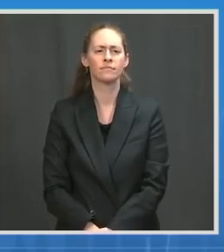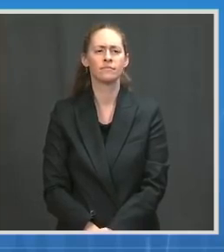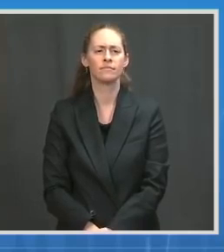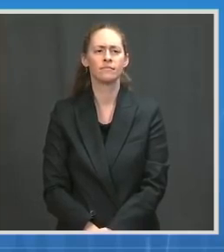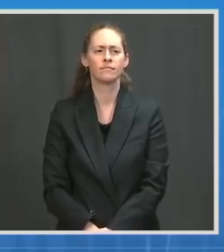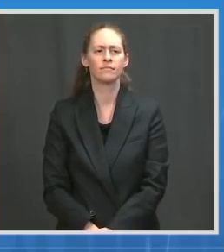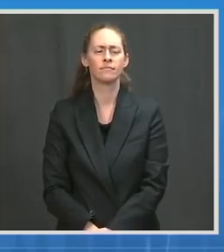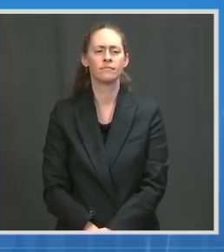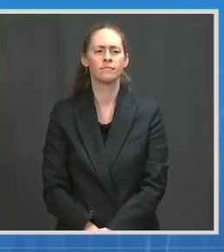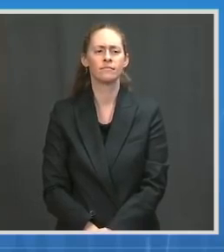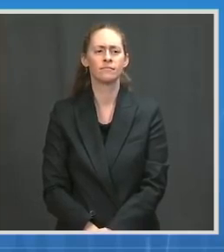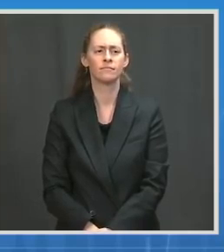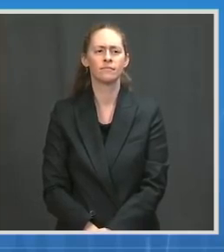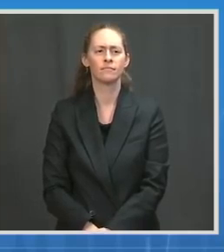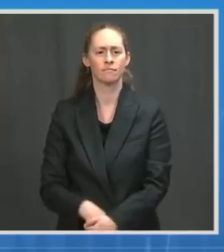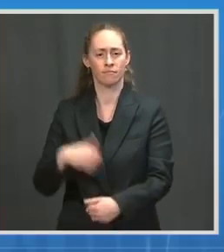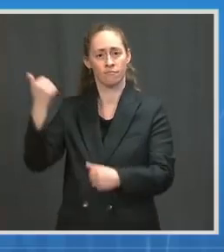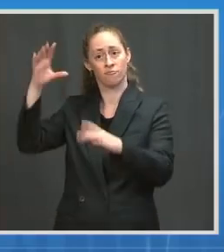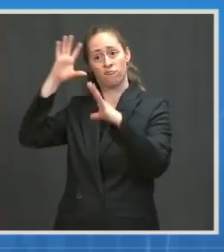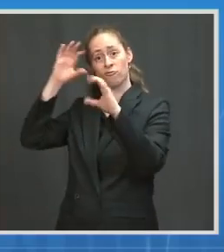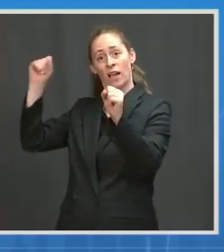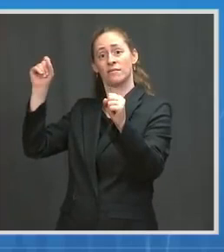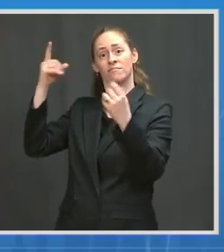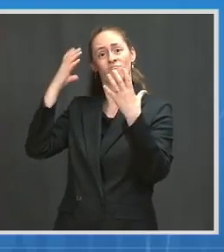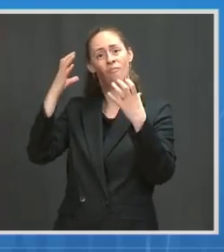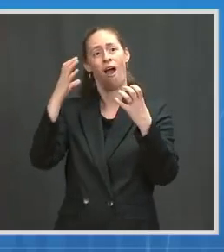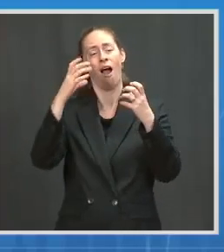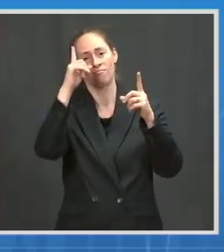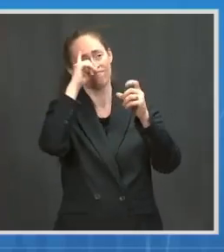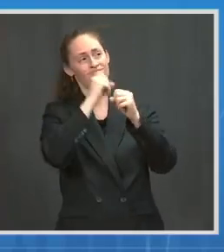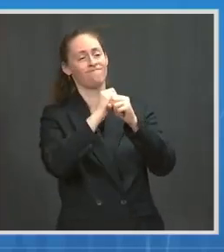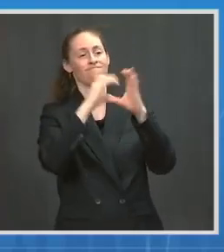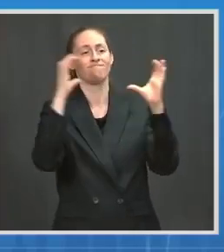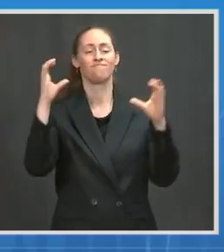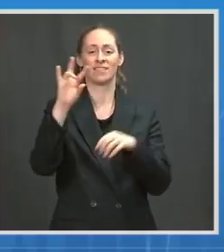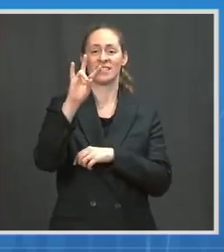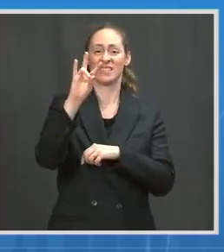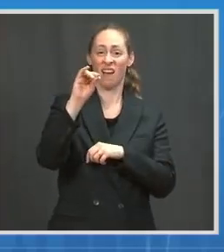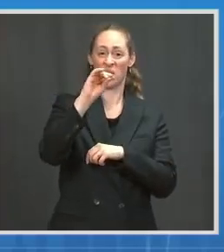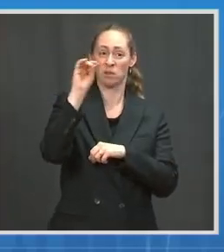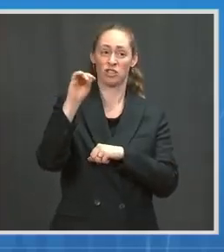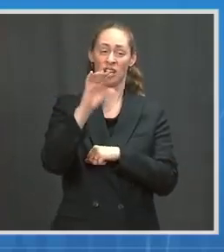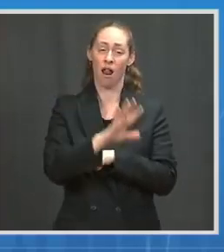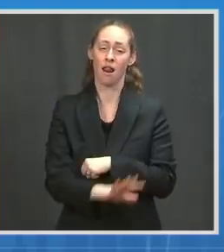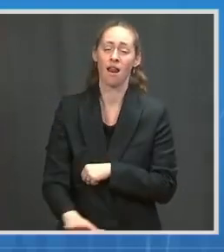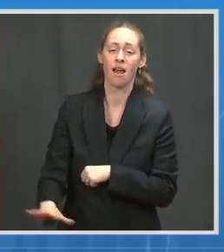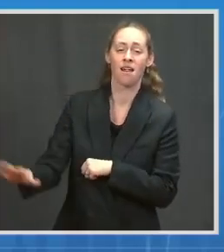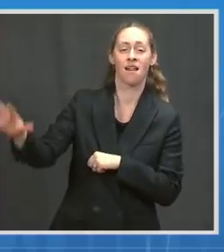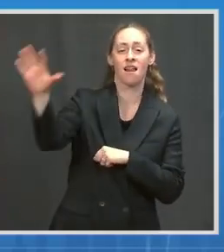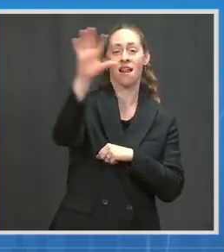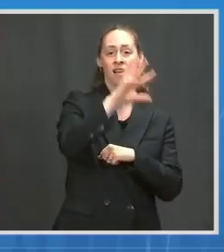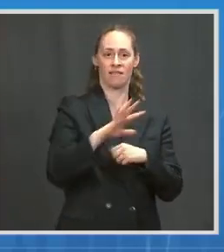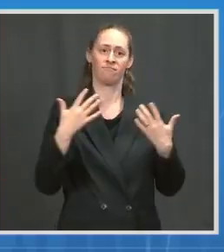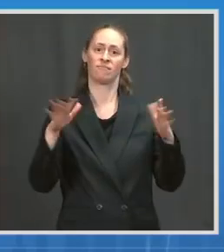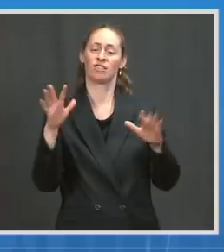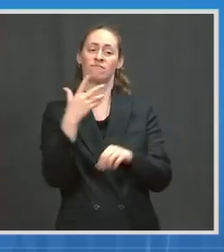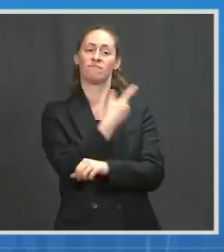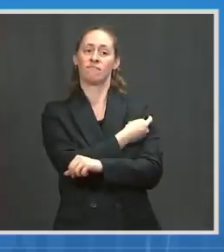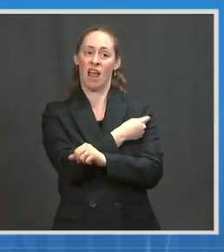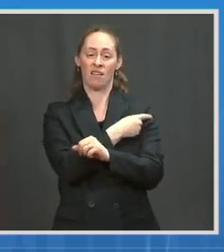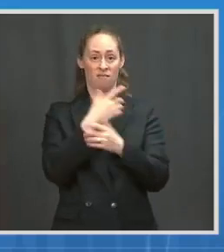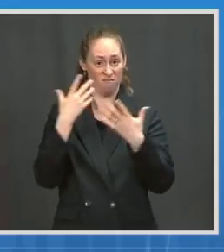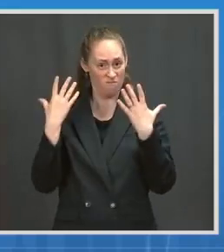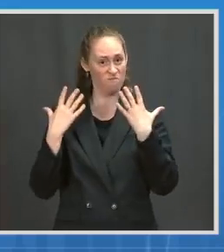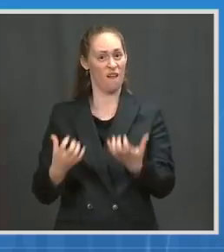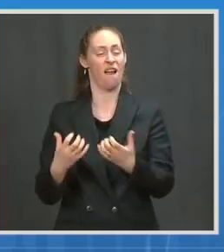percent vaccinated, 160 million double, you know, fully vaccinated by July 4th. What at that point, you